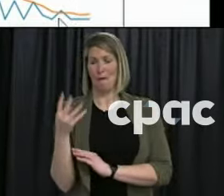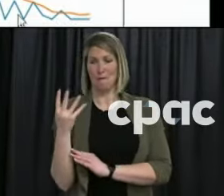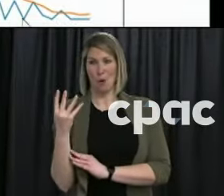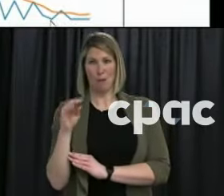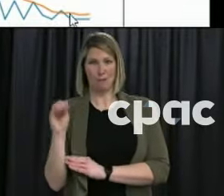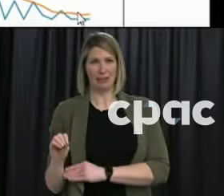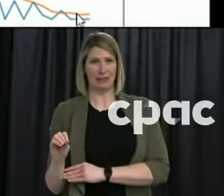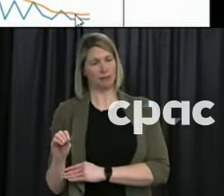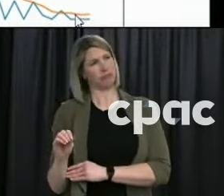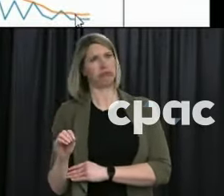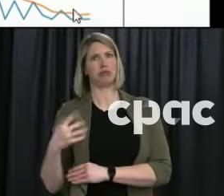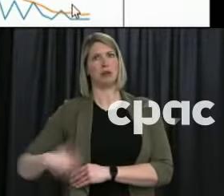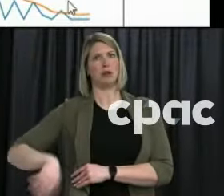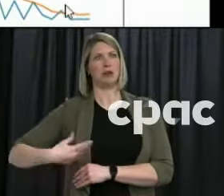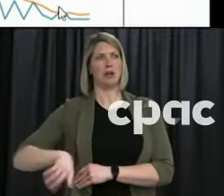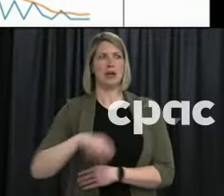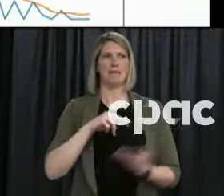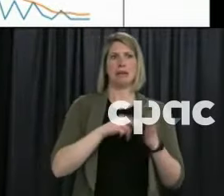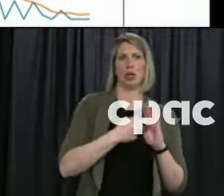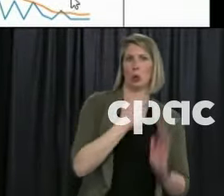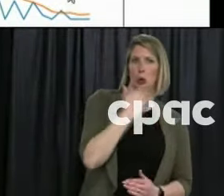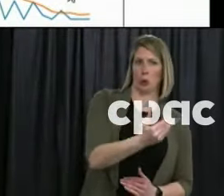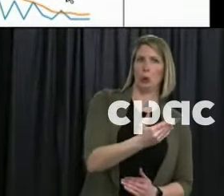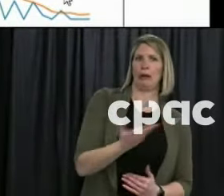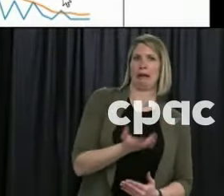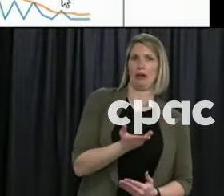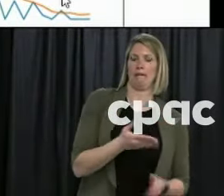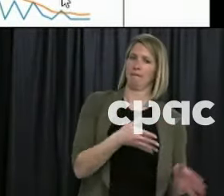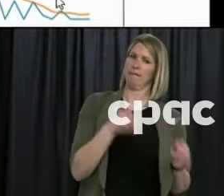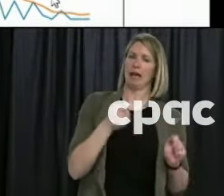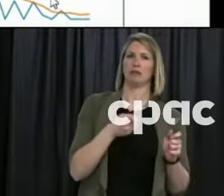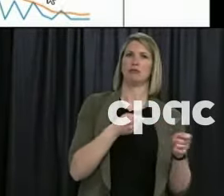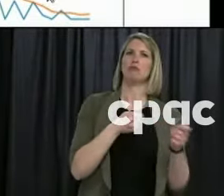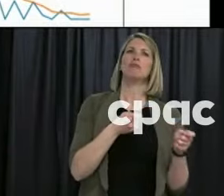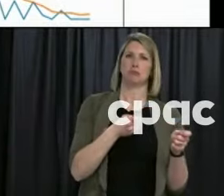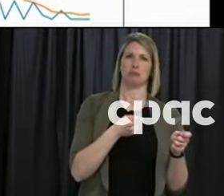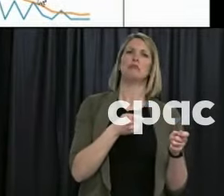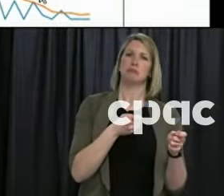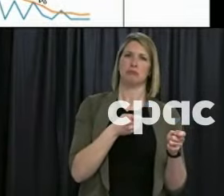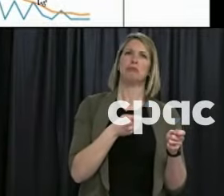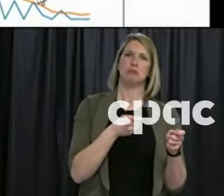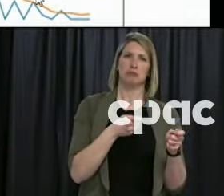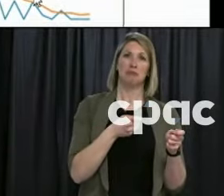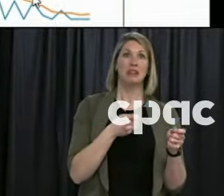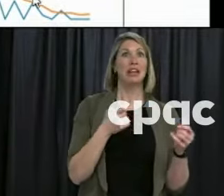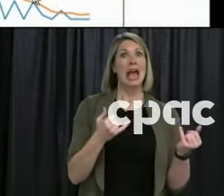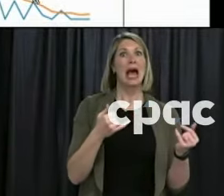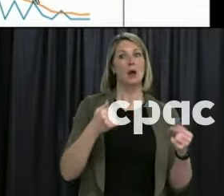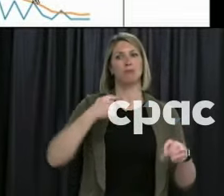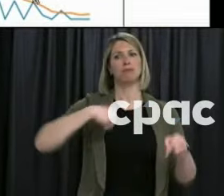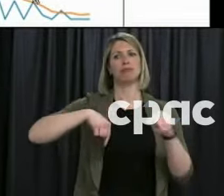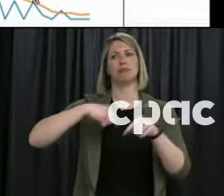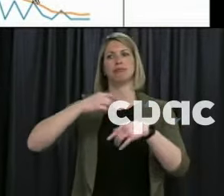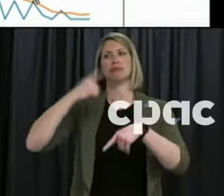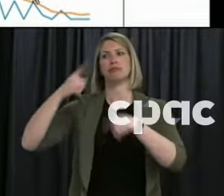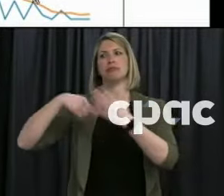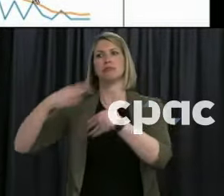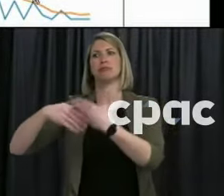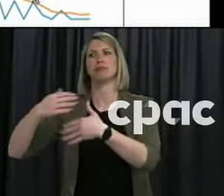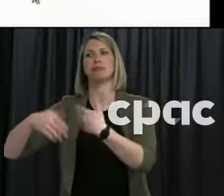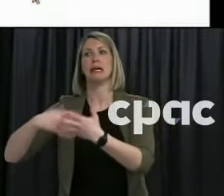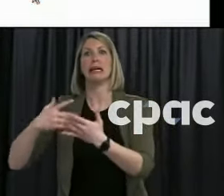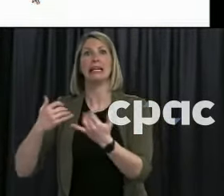.2% over the last few days. So, again, managed the outbreak really well and we're back to where we were before.